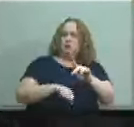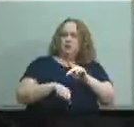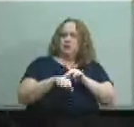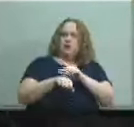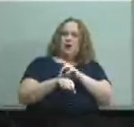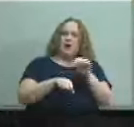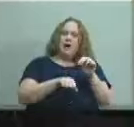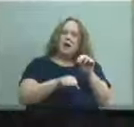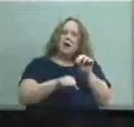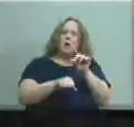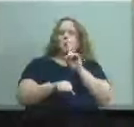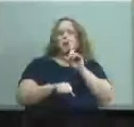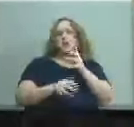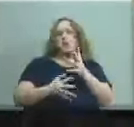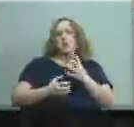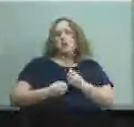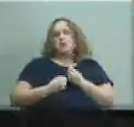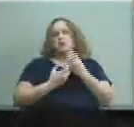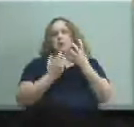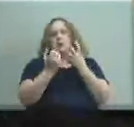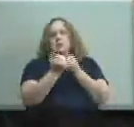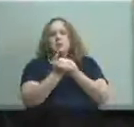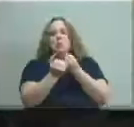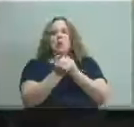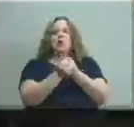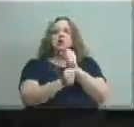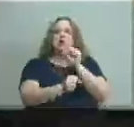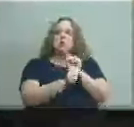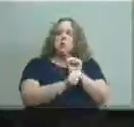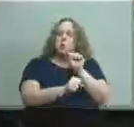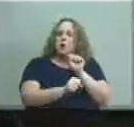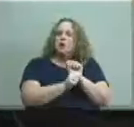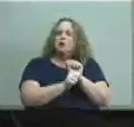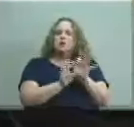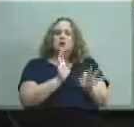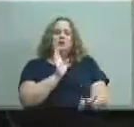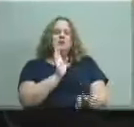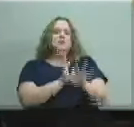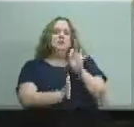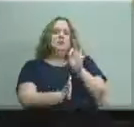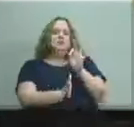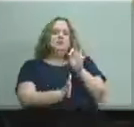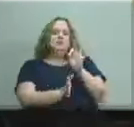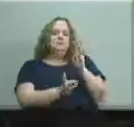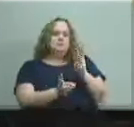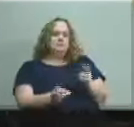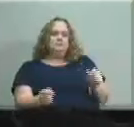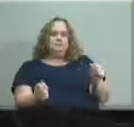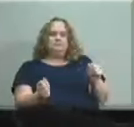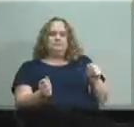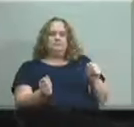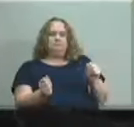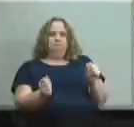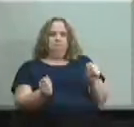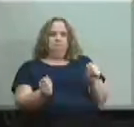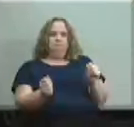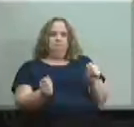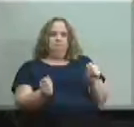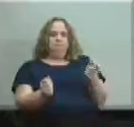working in collaborations with stakeholders and legislators to find um a solution where we can